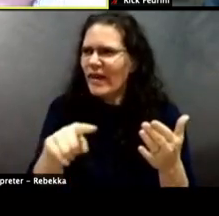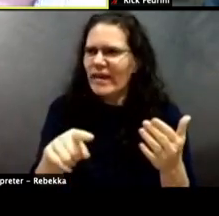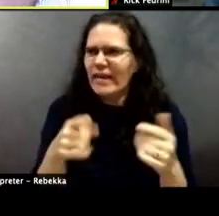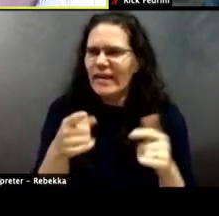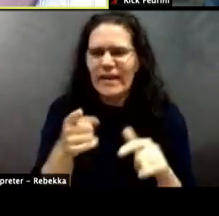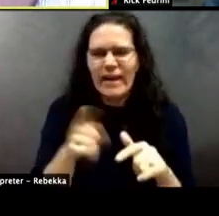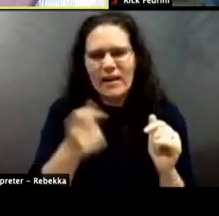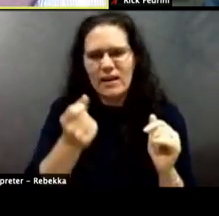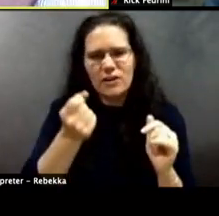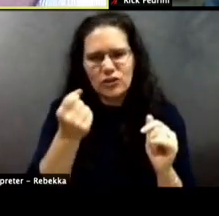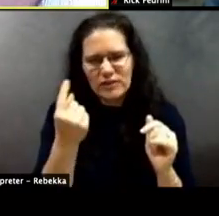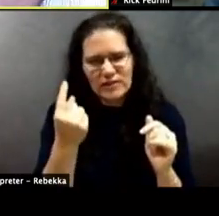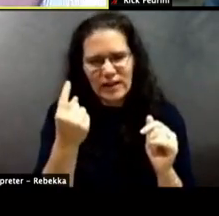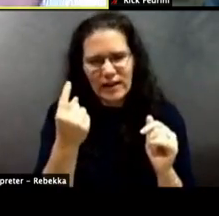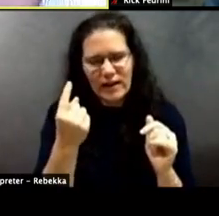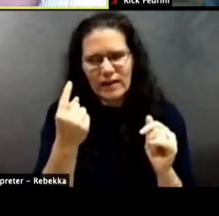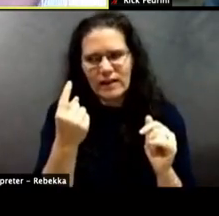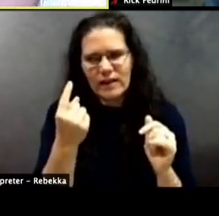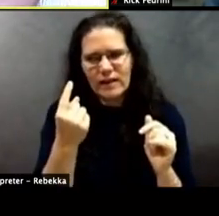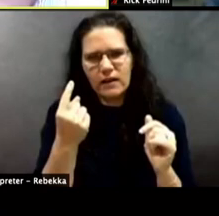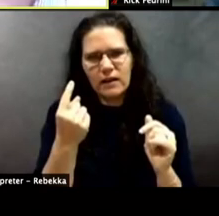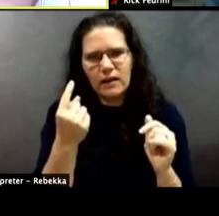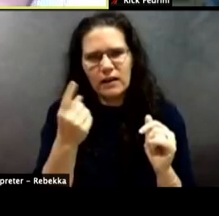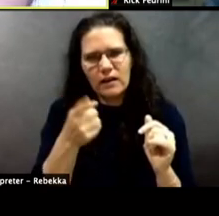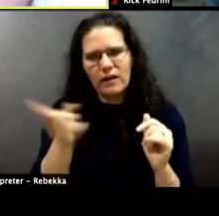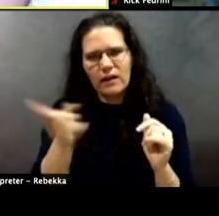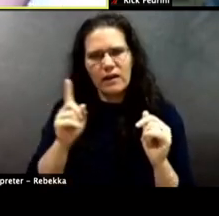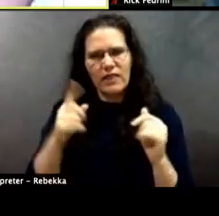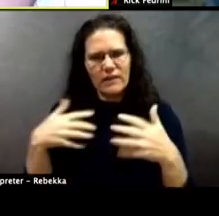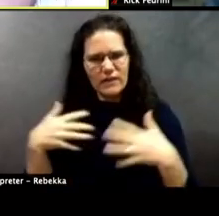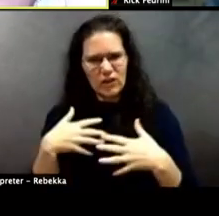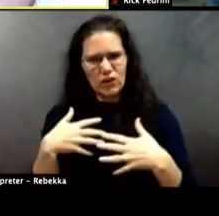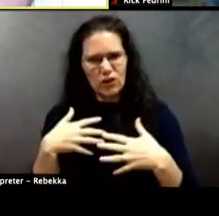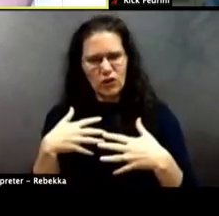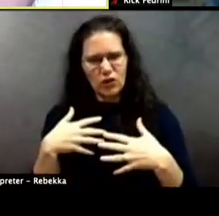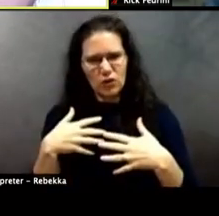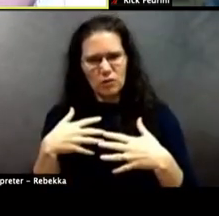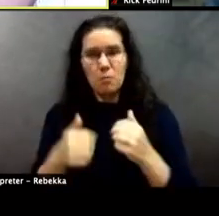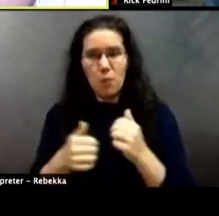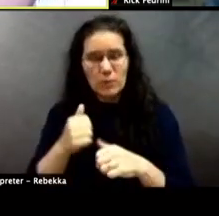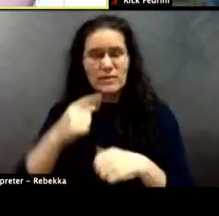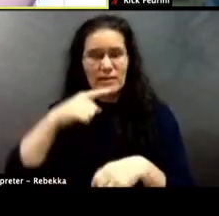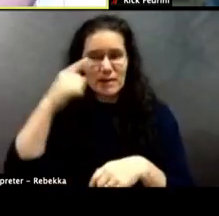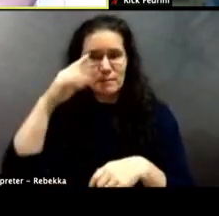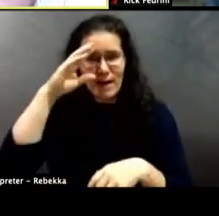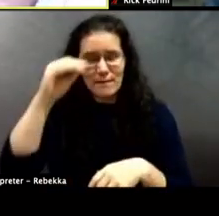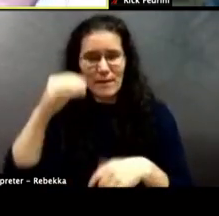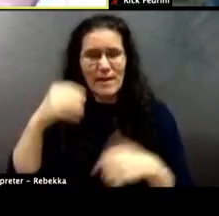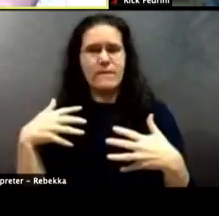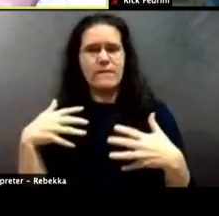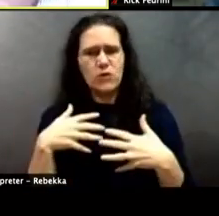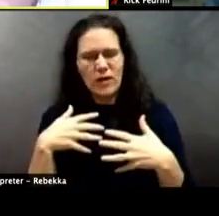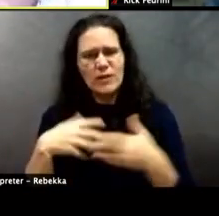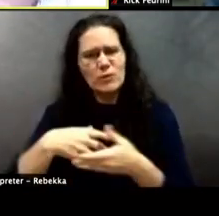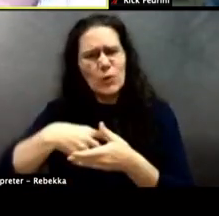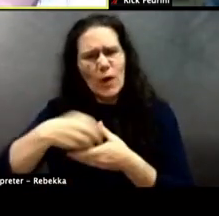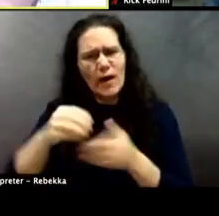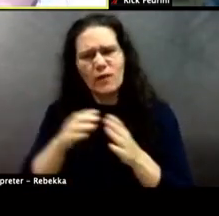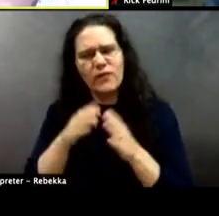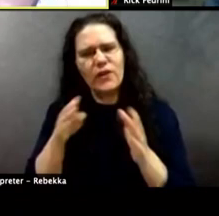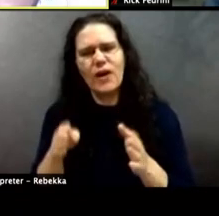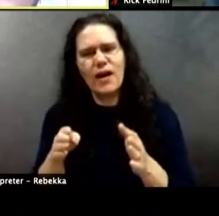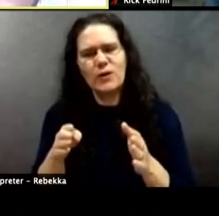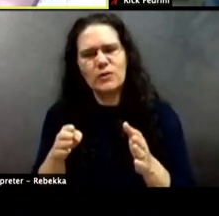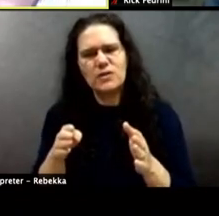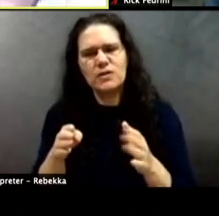the fear? Um, mostly by black men leaving their house and what might